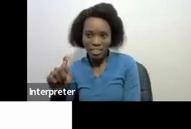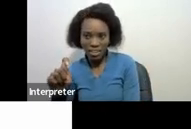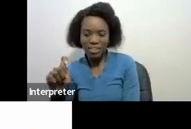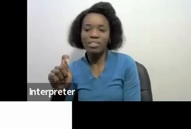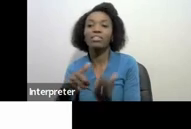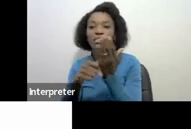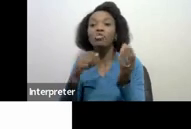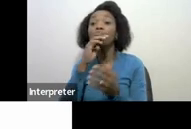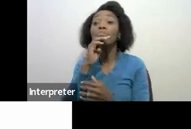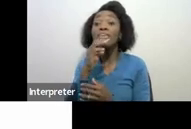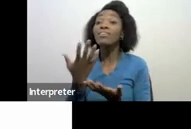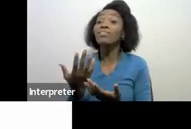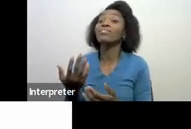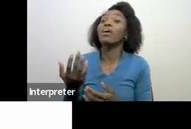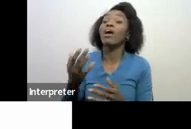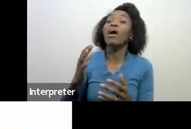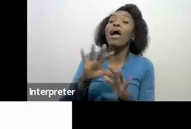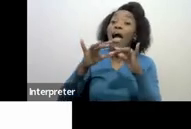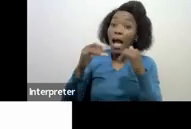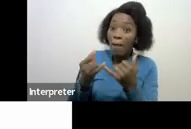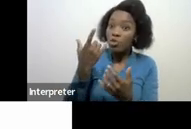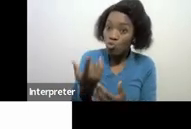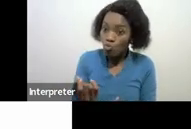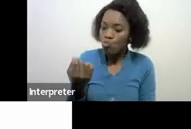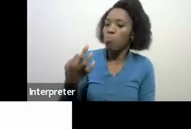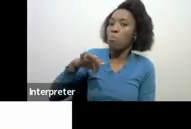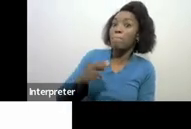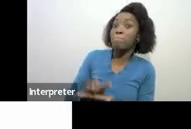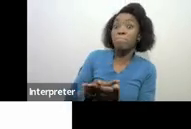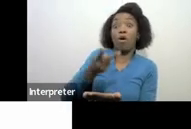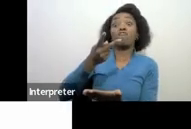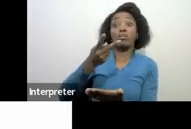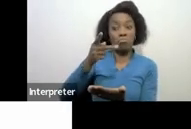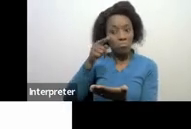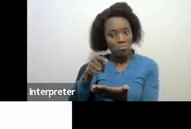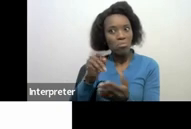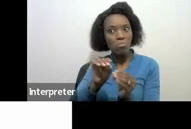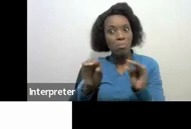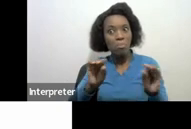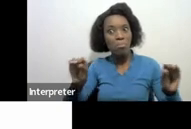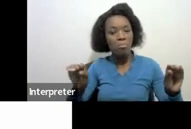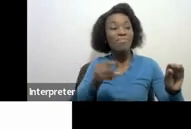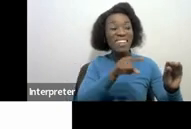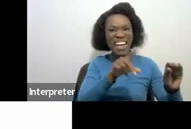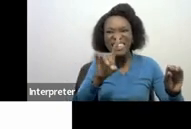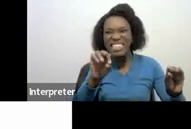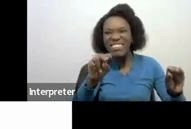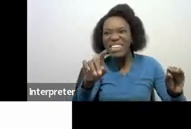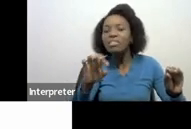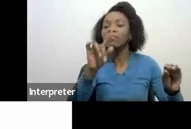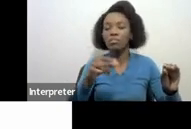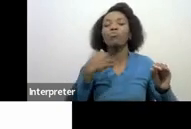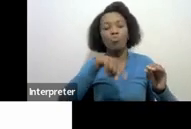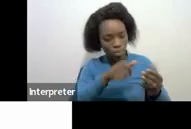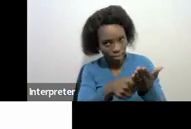their directors as well as shareholders donations texts for any donations that are